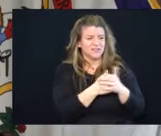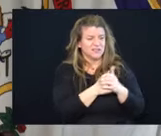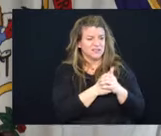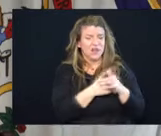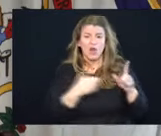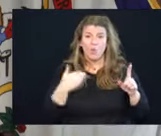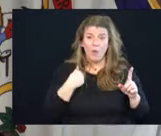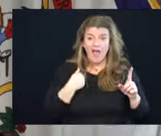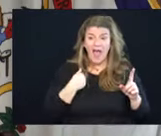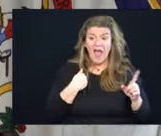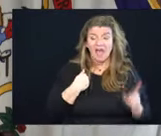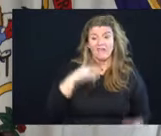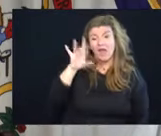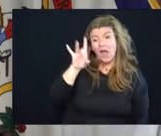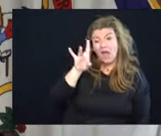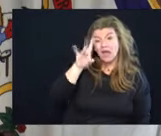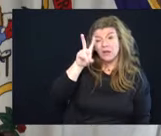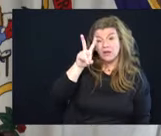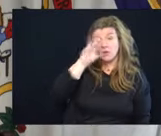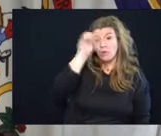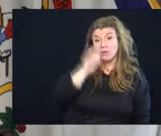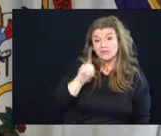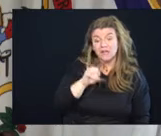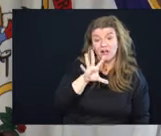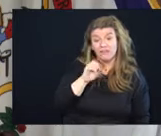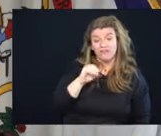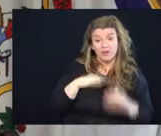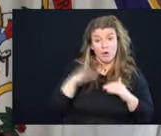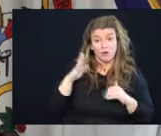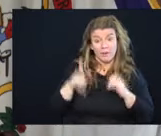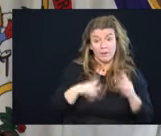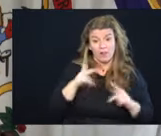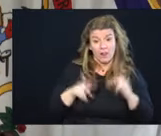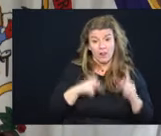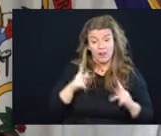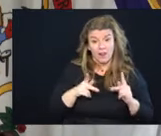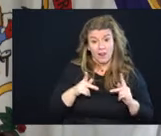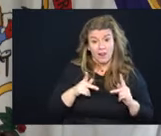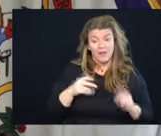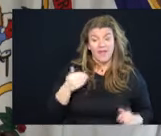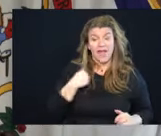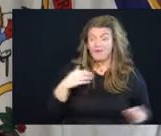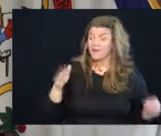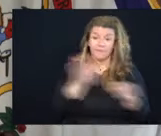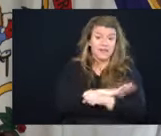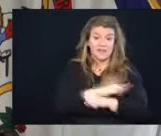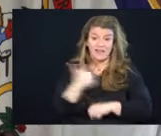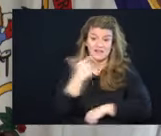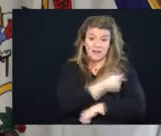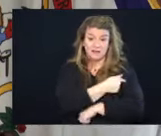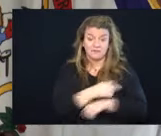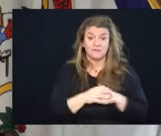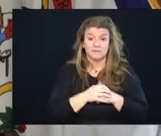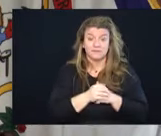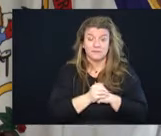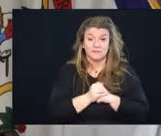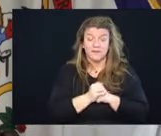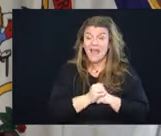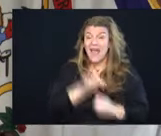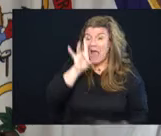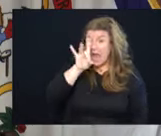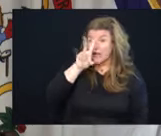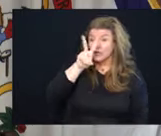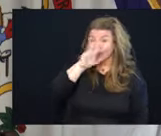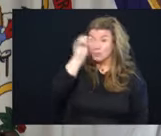82% of our 50 and older people that have been completely vaccinated. 82